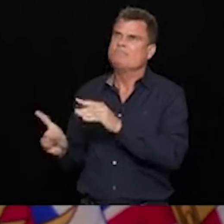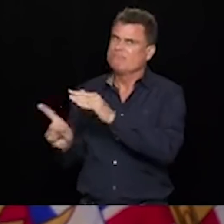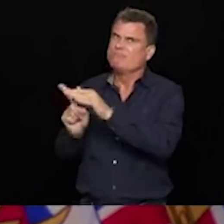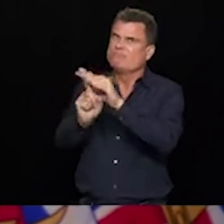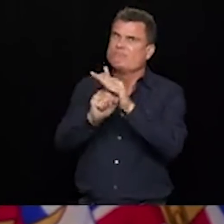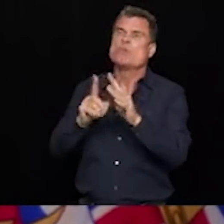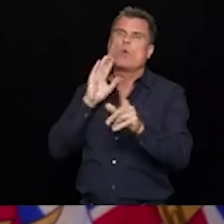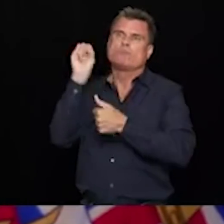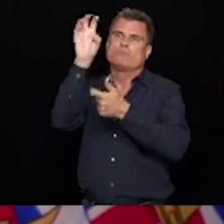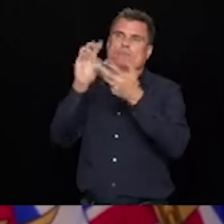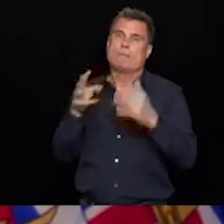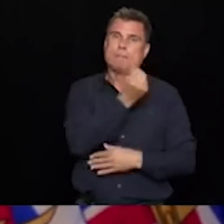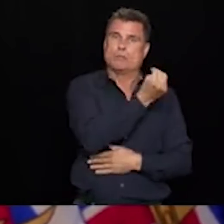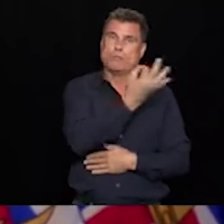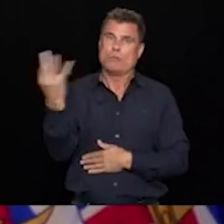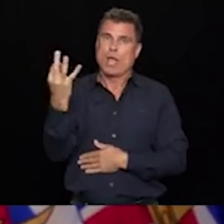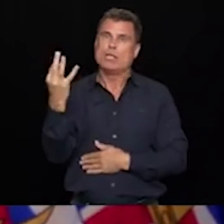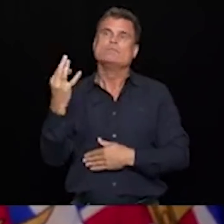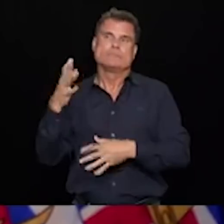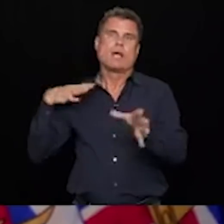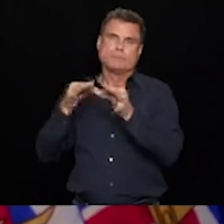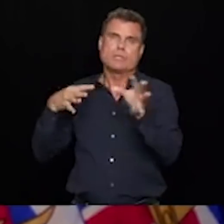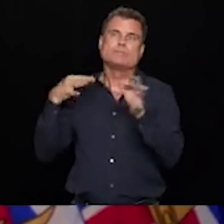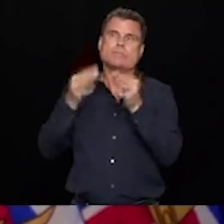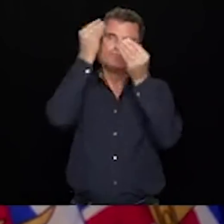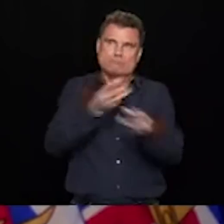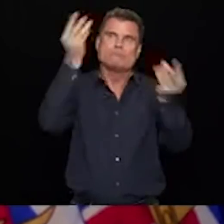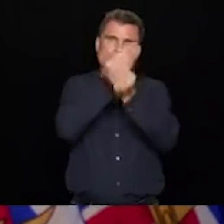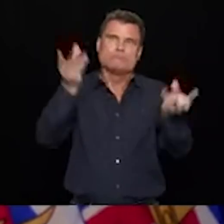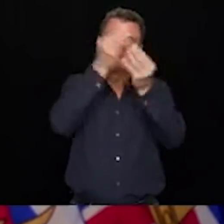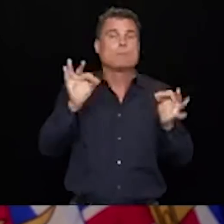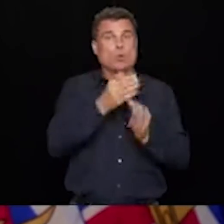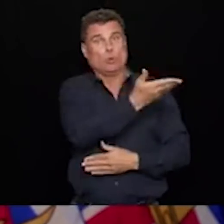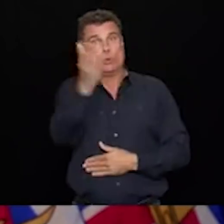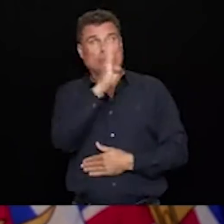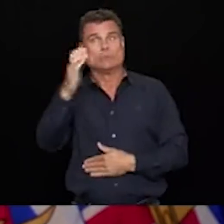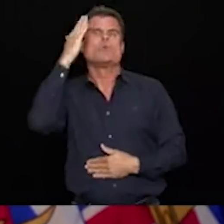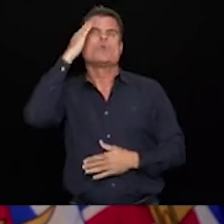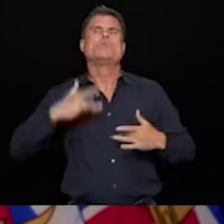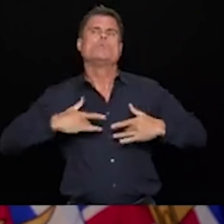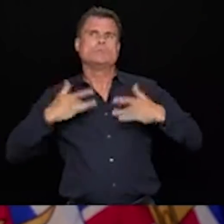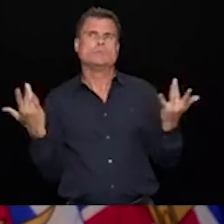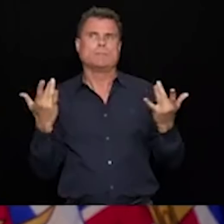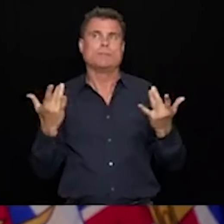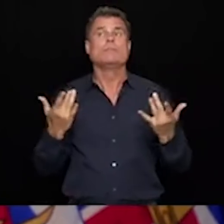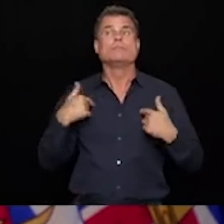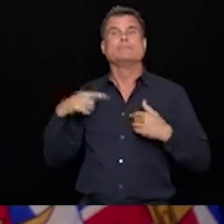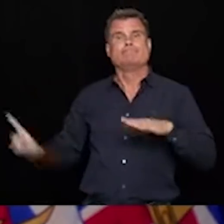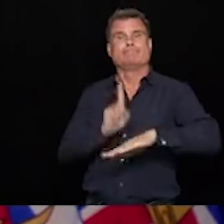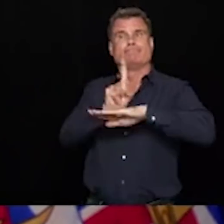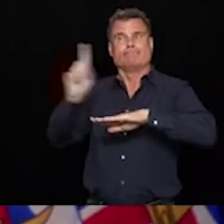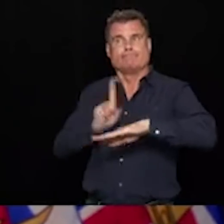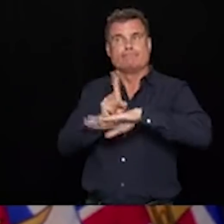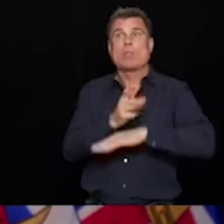informed. I will also be continuing with the in-person briefings on Mondays and Thursdays, as we have been doing for the